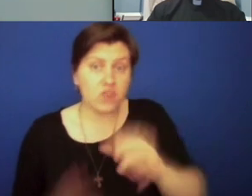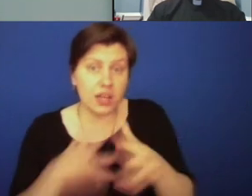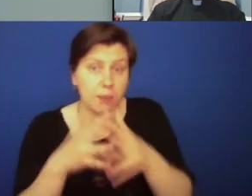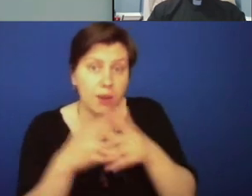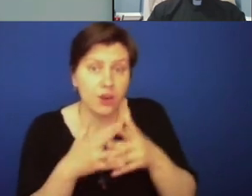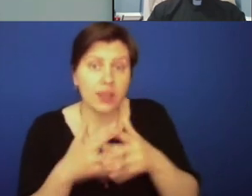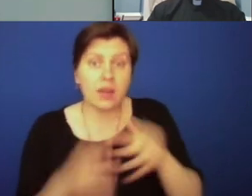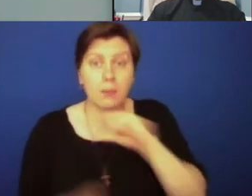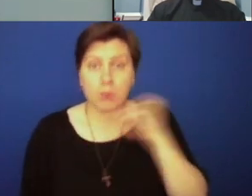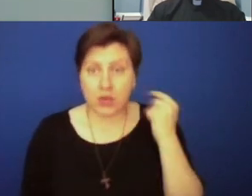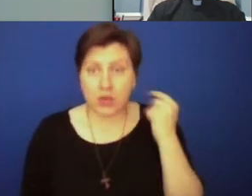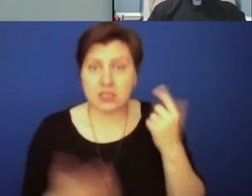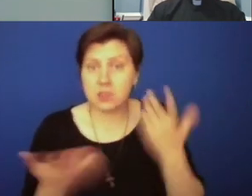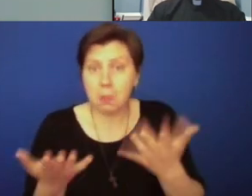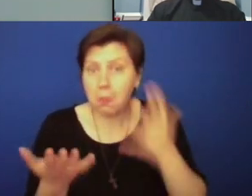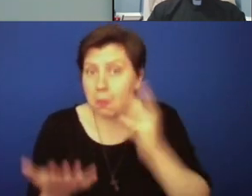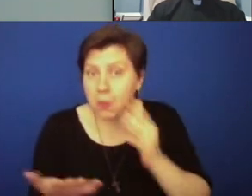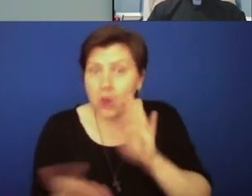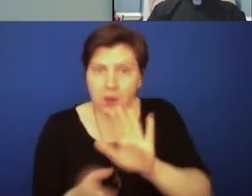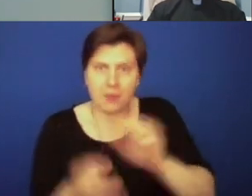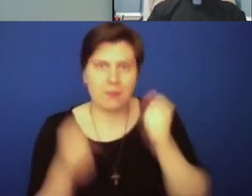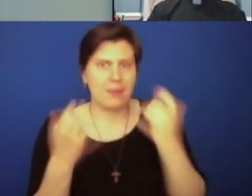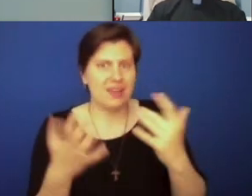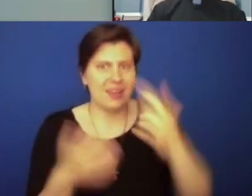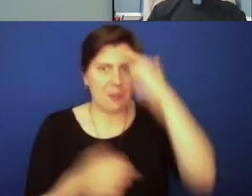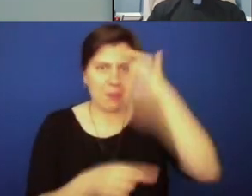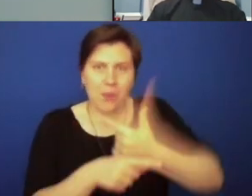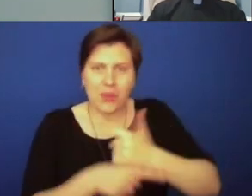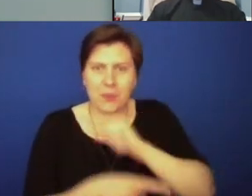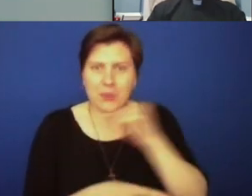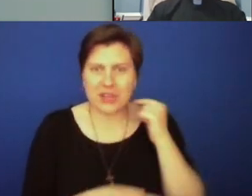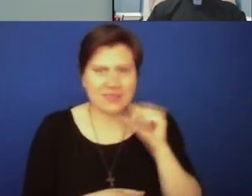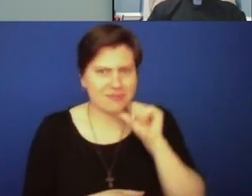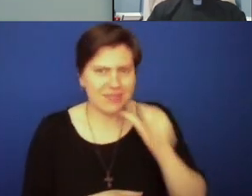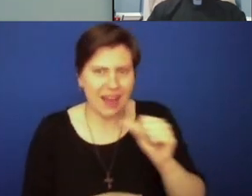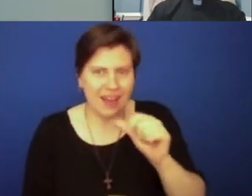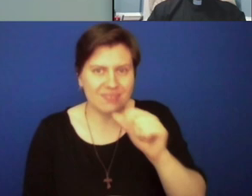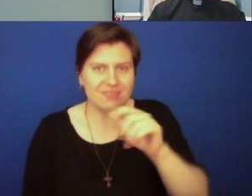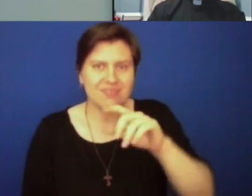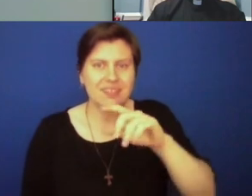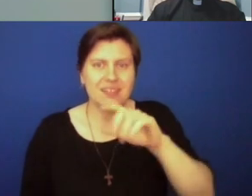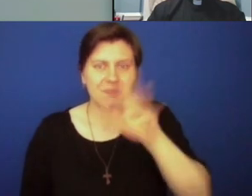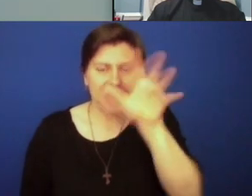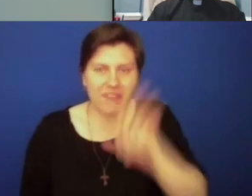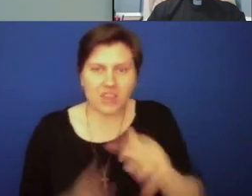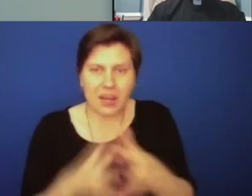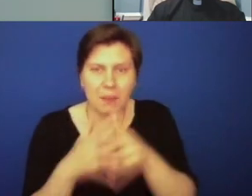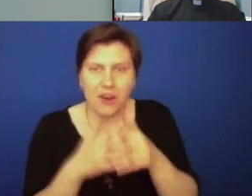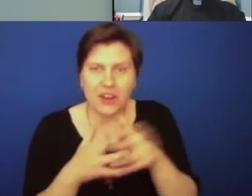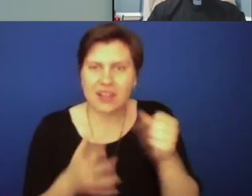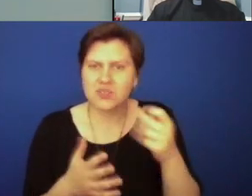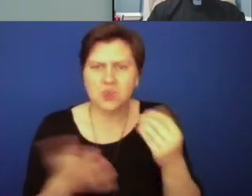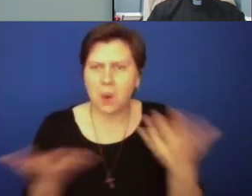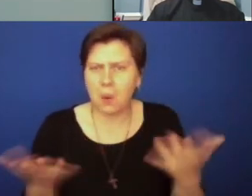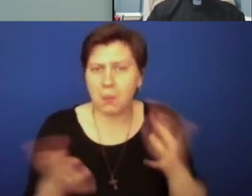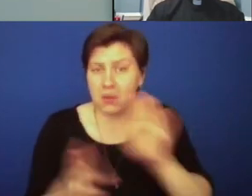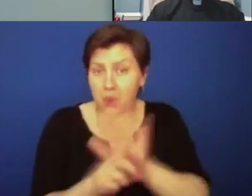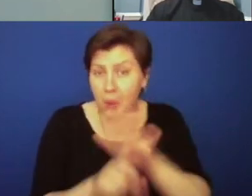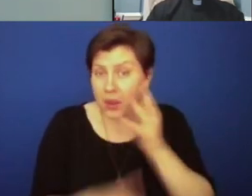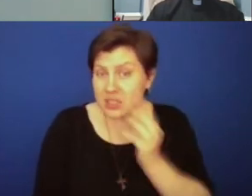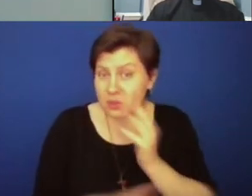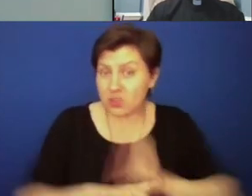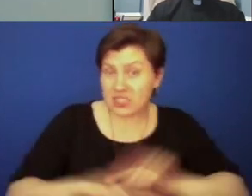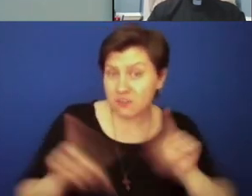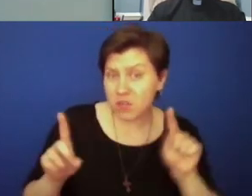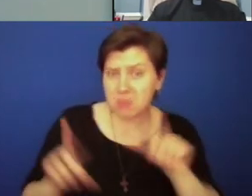context? You certainly have tons of brother priests who are not African-American. Is your experience different than them? And what are some of the spiritual lessons we